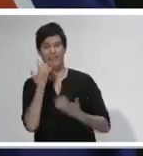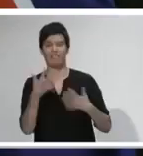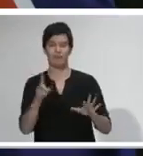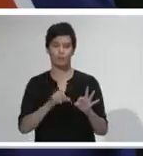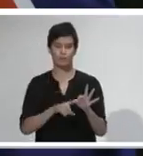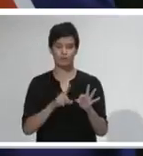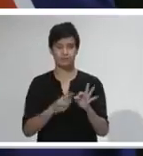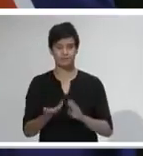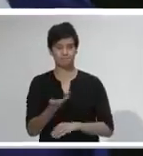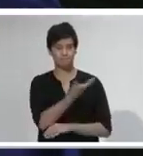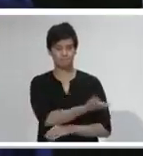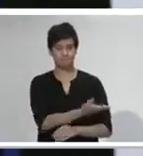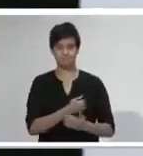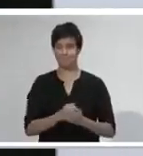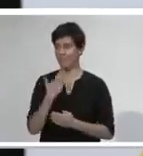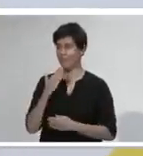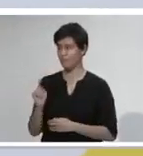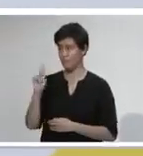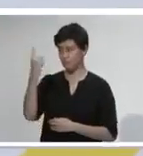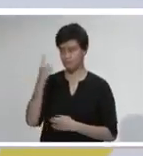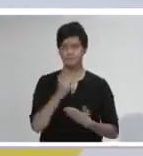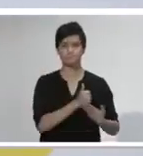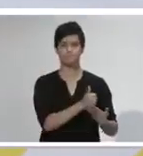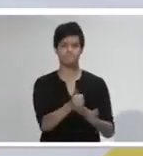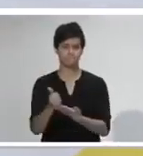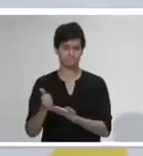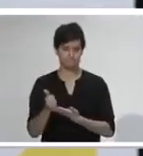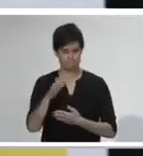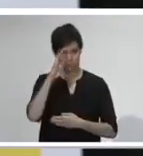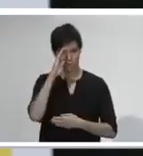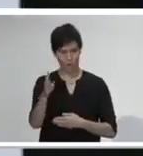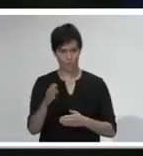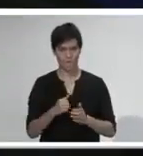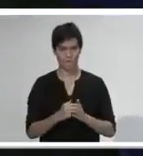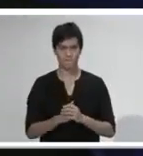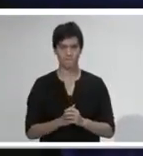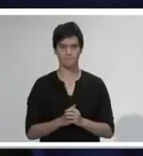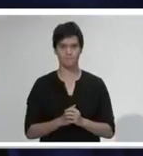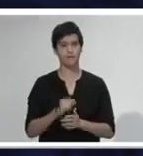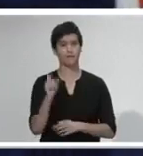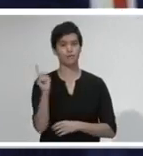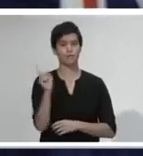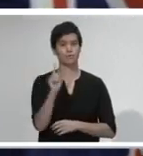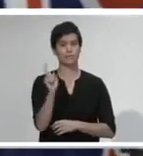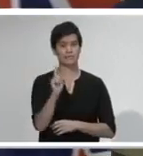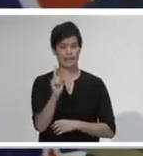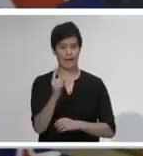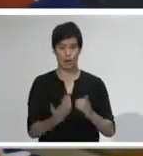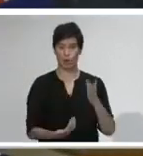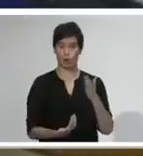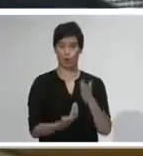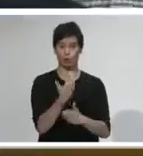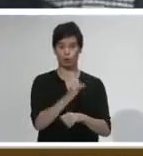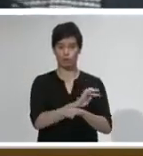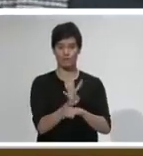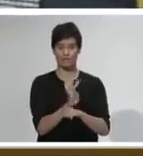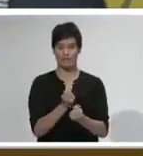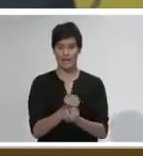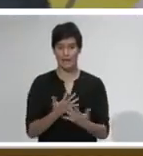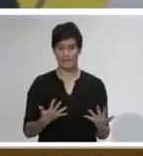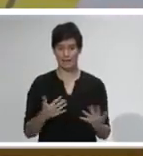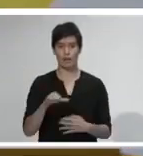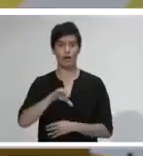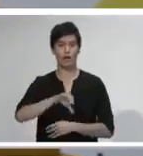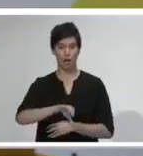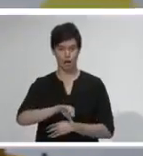Dr Bloomfield. Thank you, Prime Minister. Kia ora koutou katoa. So today, the total number of new cases is